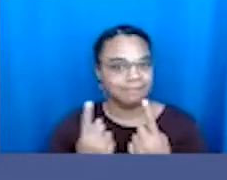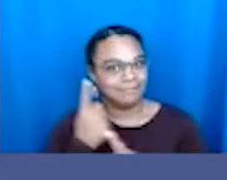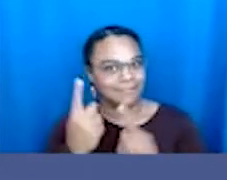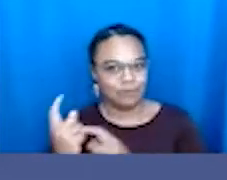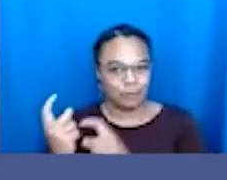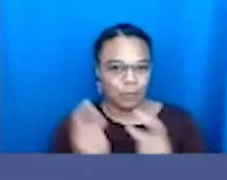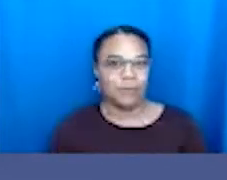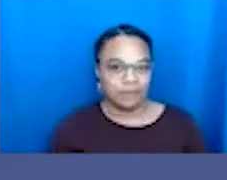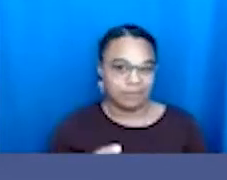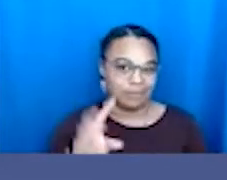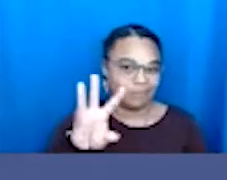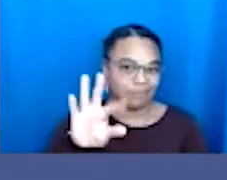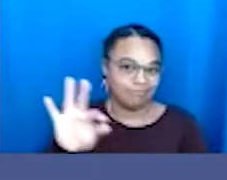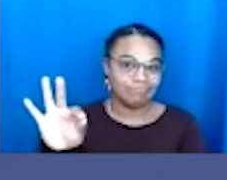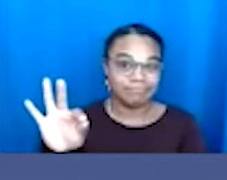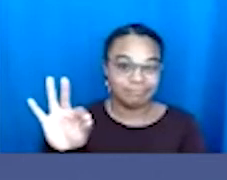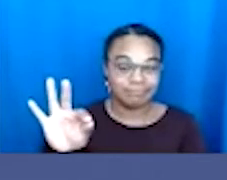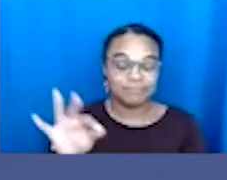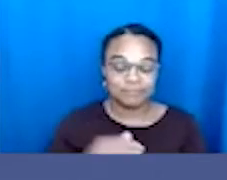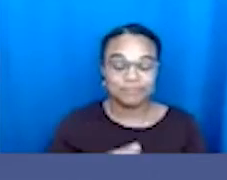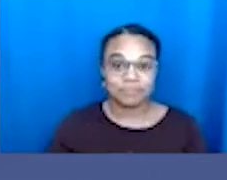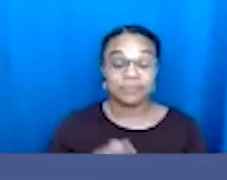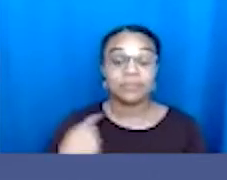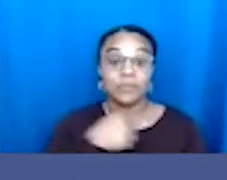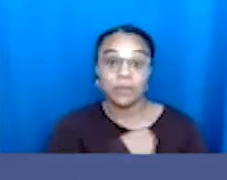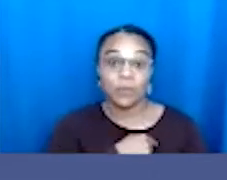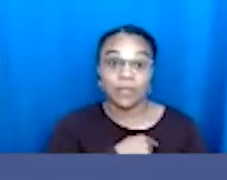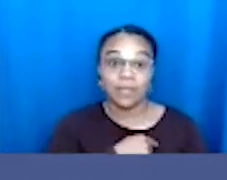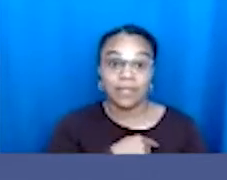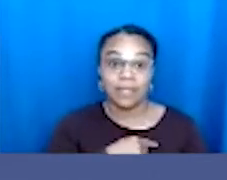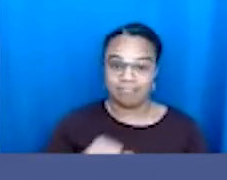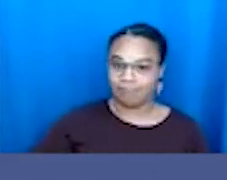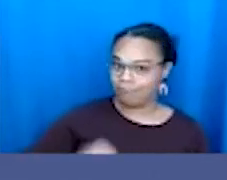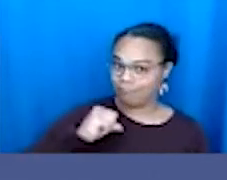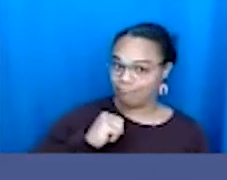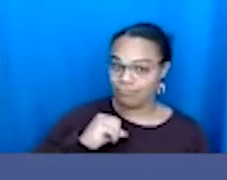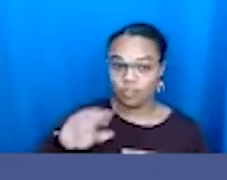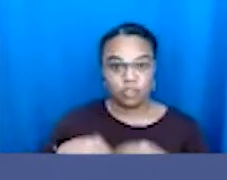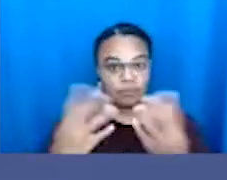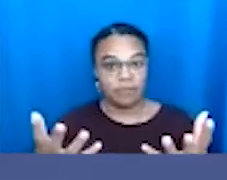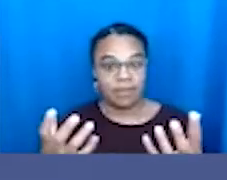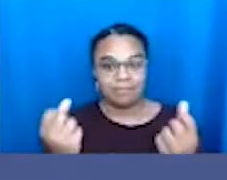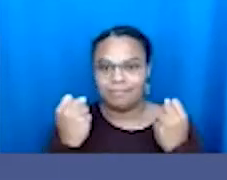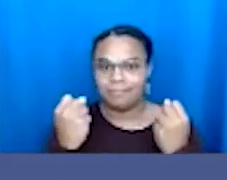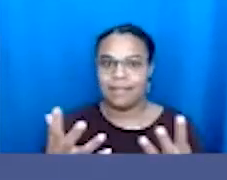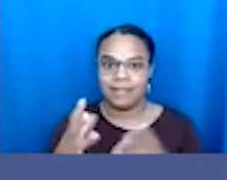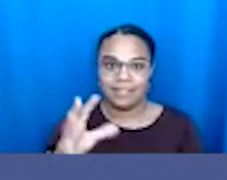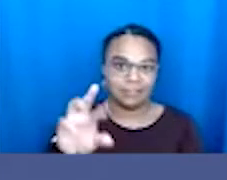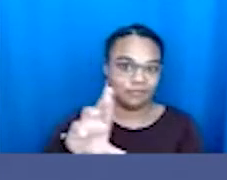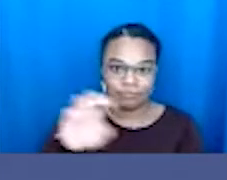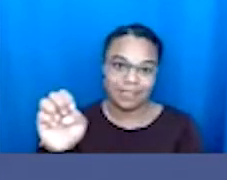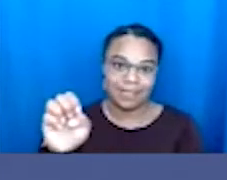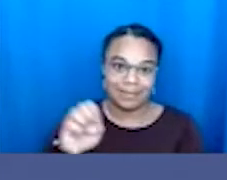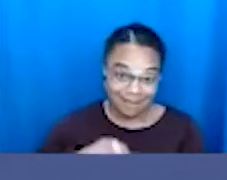donation to Woodhull Freedom Foundation. We pride ourselves on providing lots of free, accessible